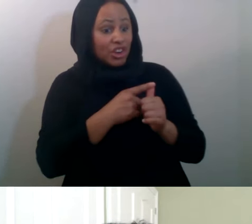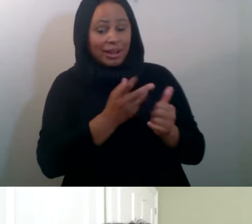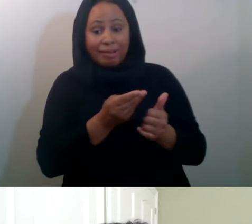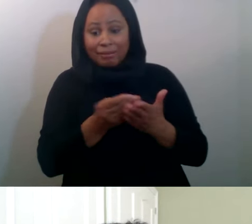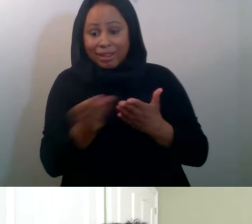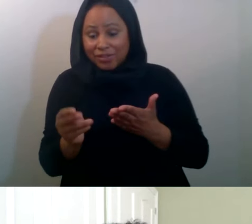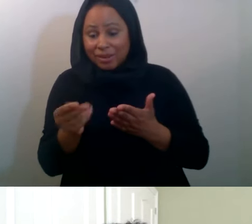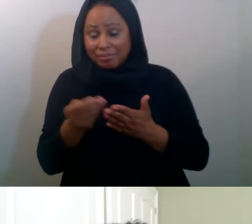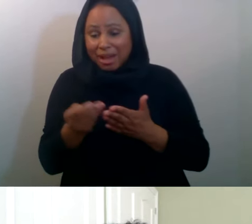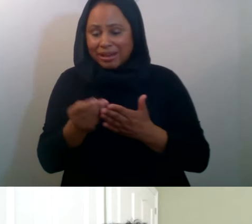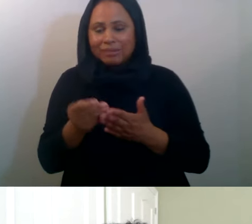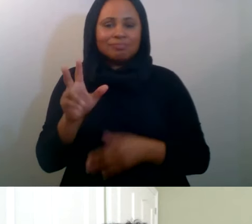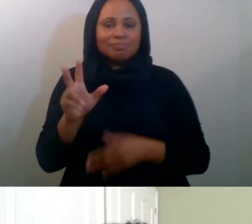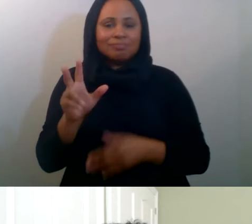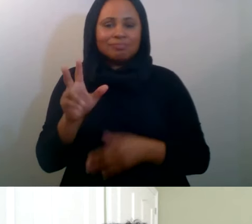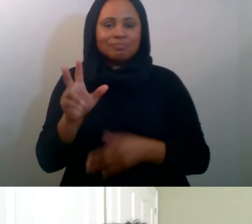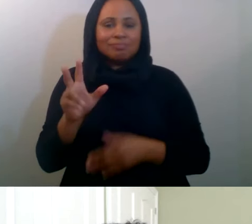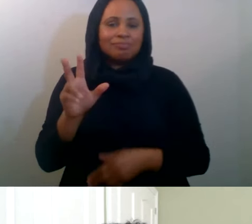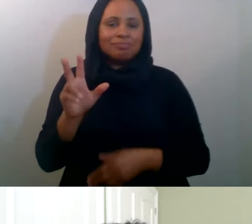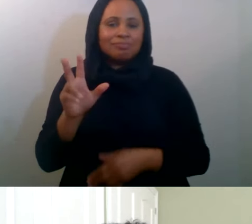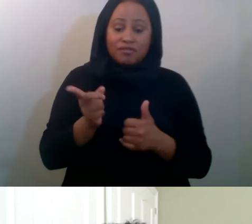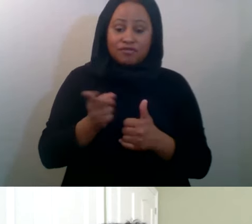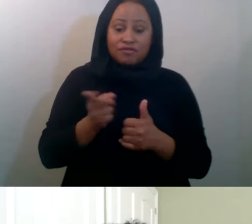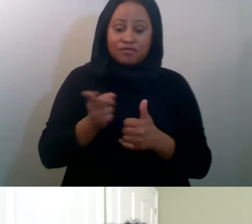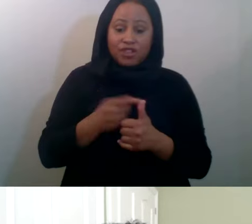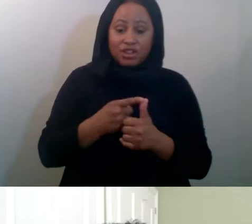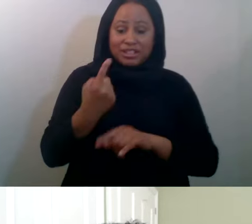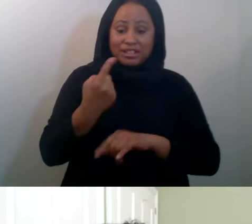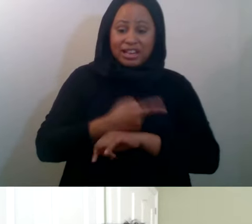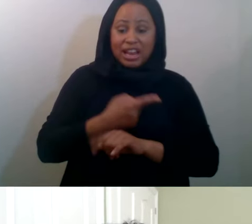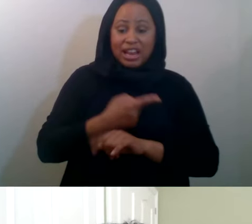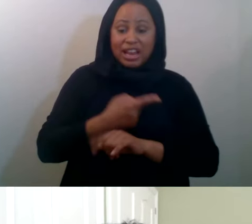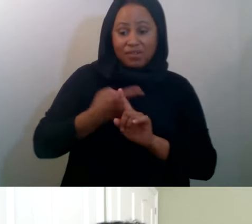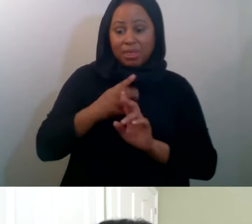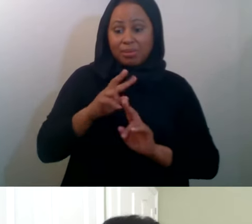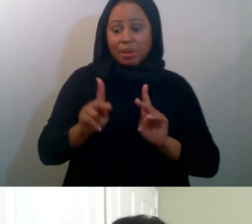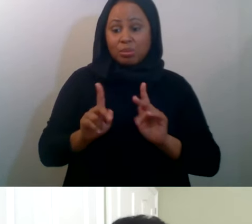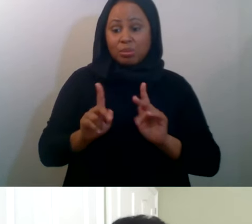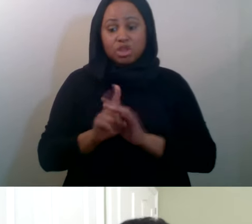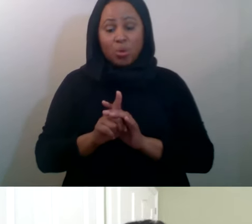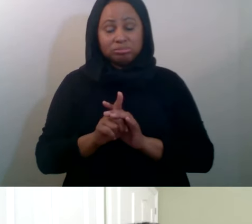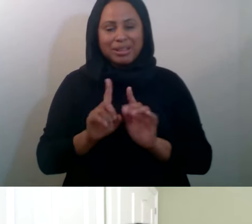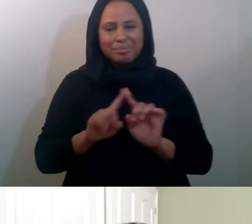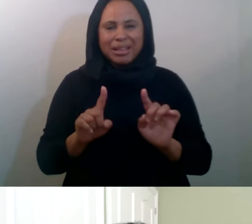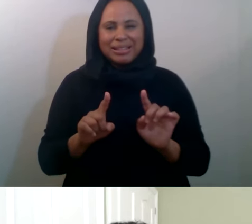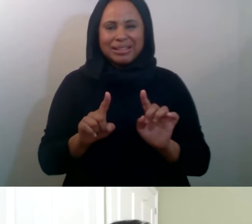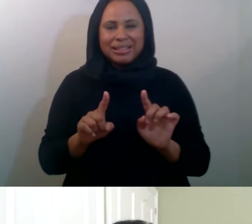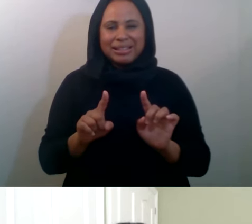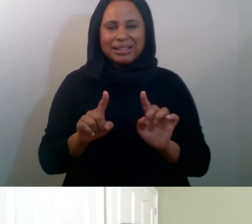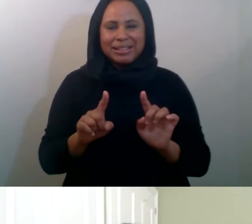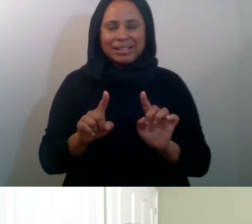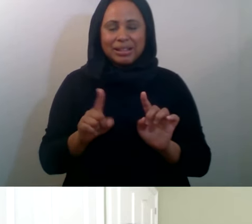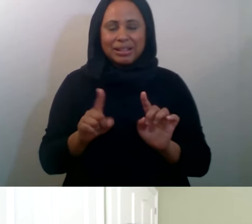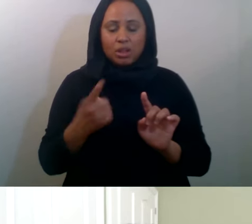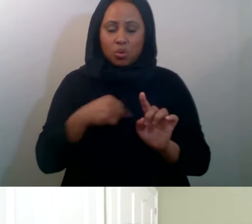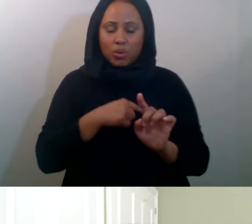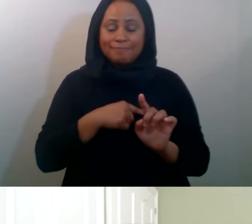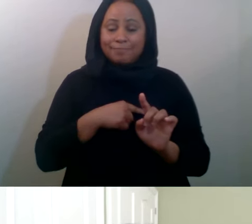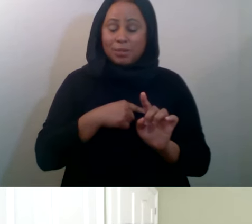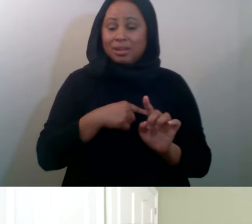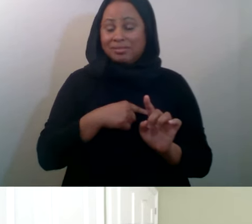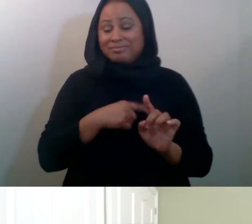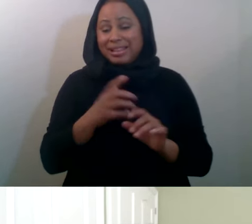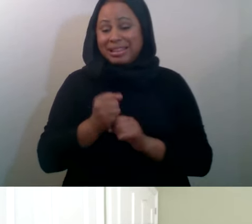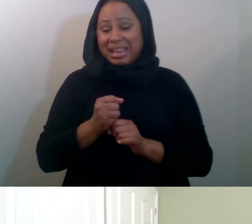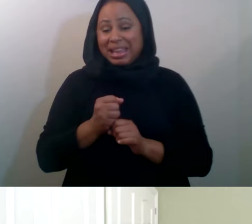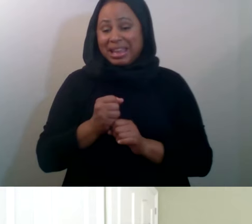first of every month that they are there, but you know, it's really holding on to 300 applications and evaluating them at all the same